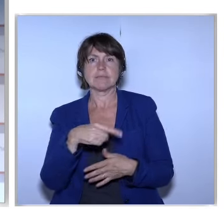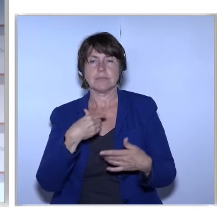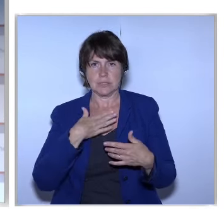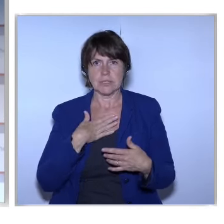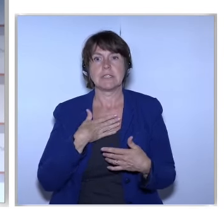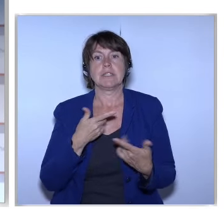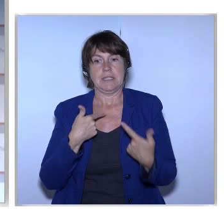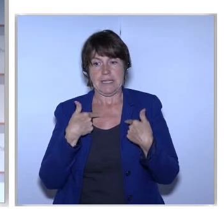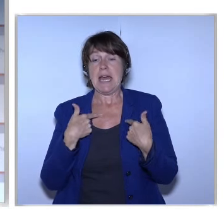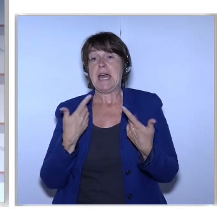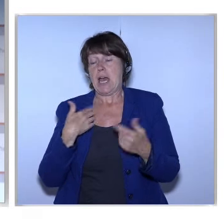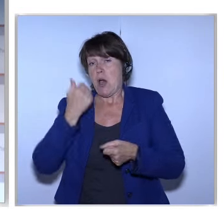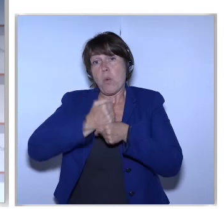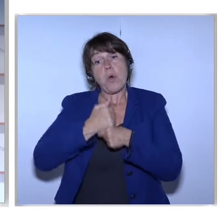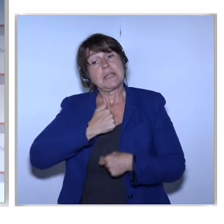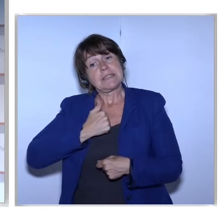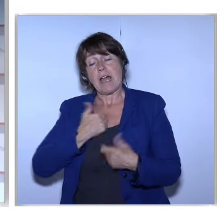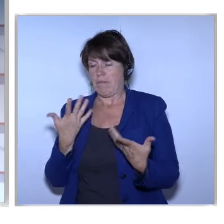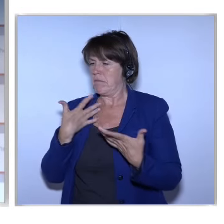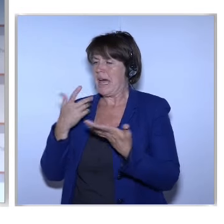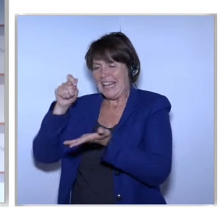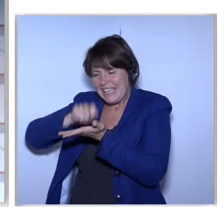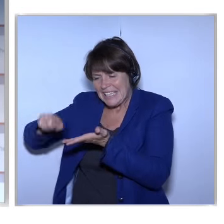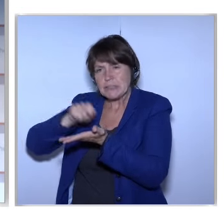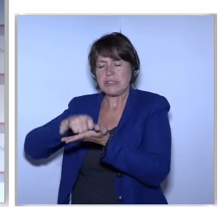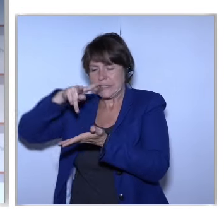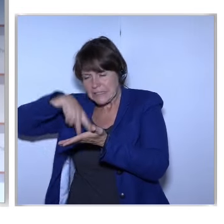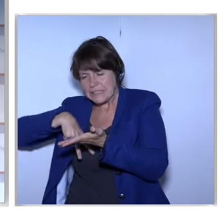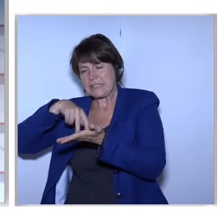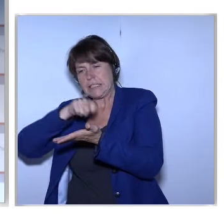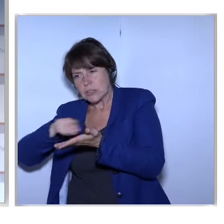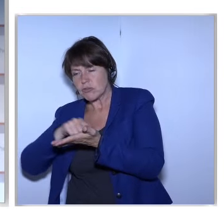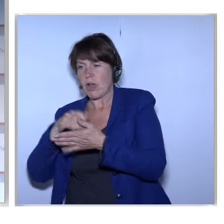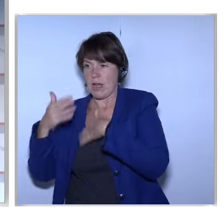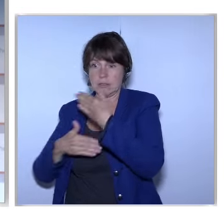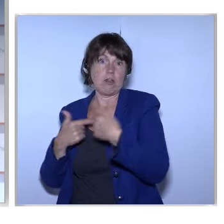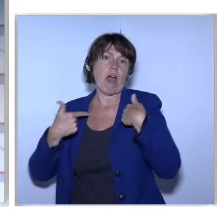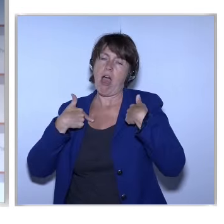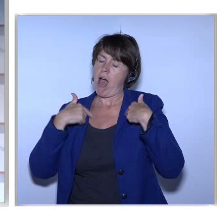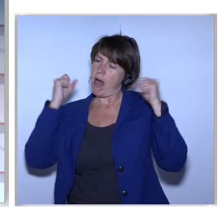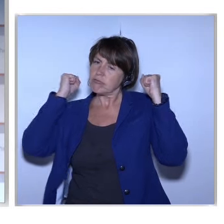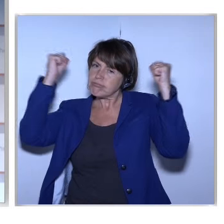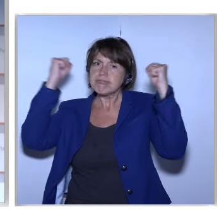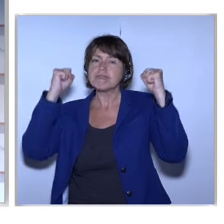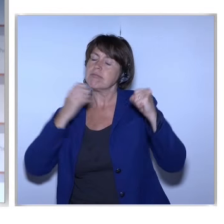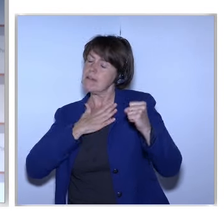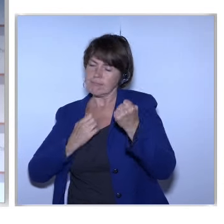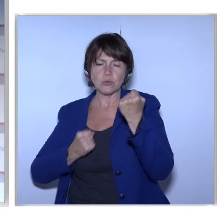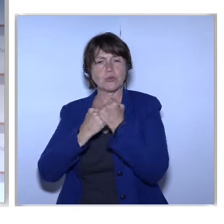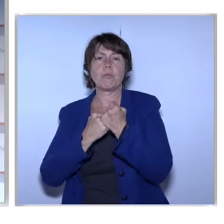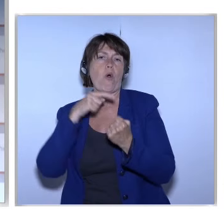I Work In The Field Of Libraries I Work With Young People With Children I Am The Biggest Fan Of This Digital World